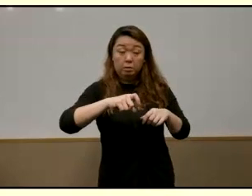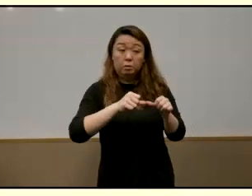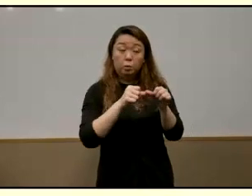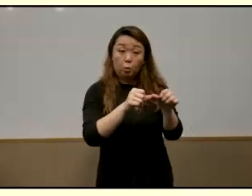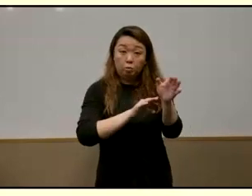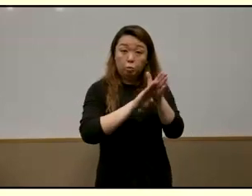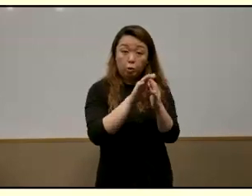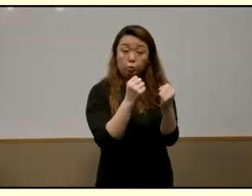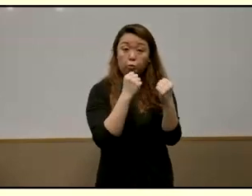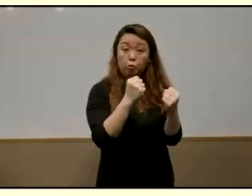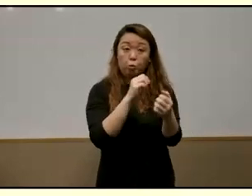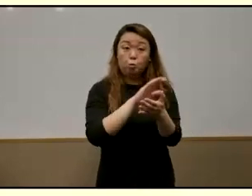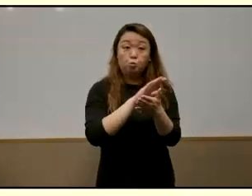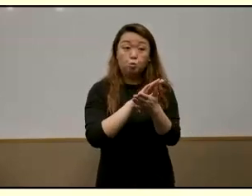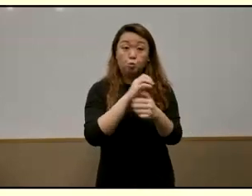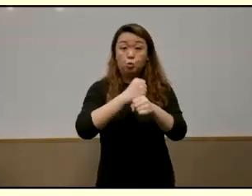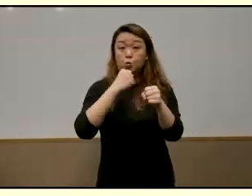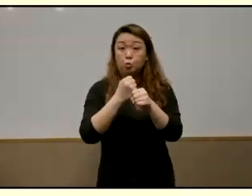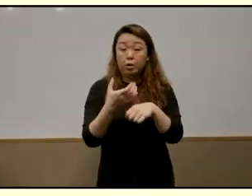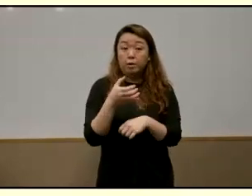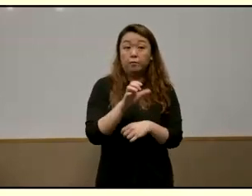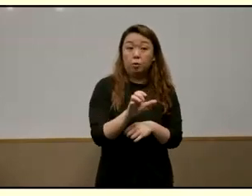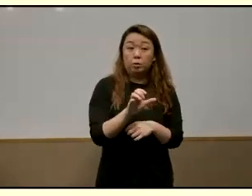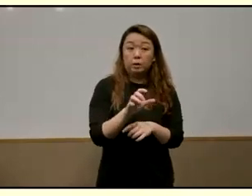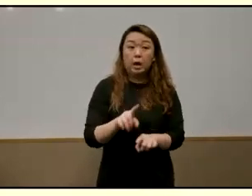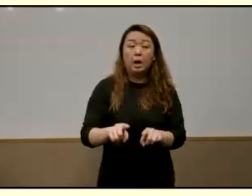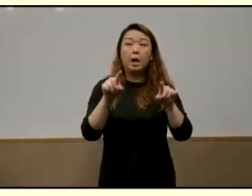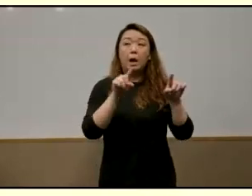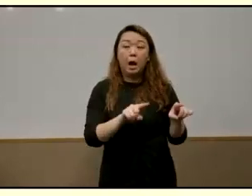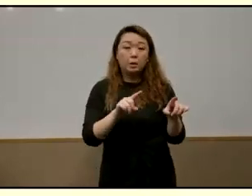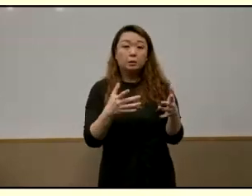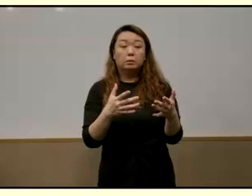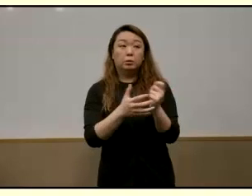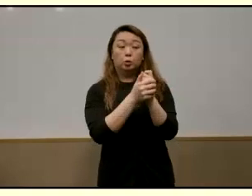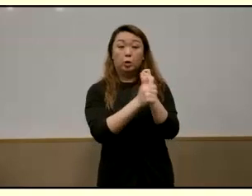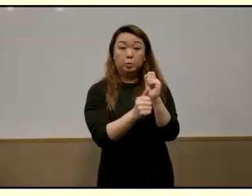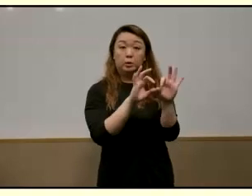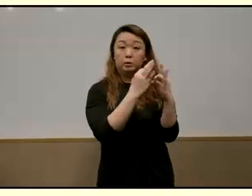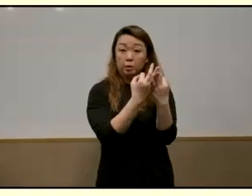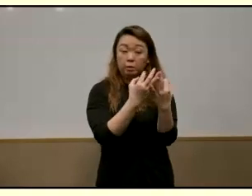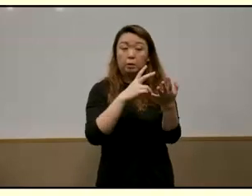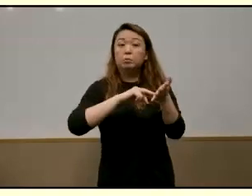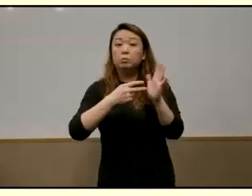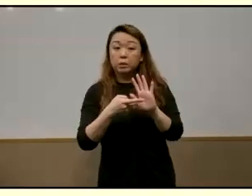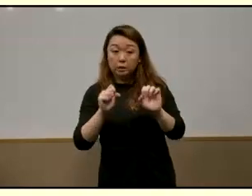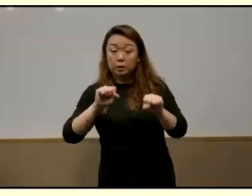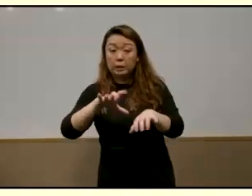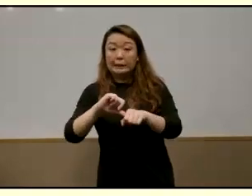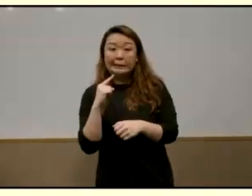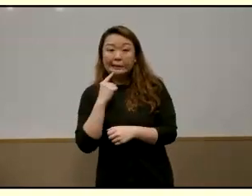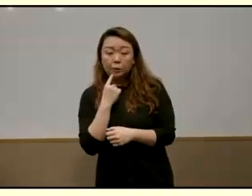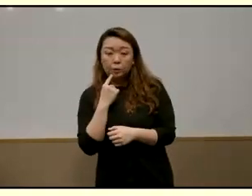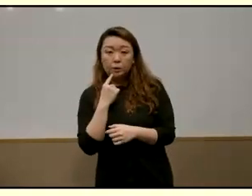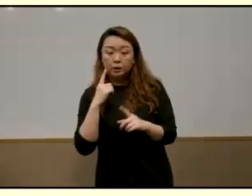strong professional school workforce that are perceived as technically competent and caring by families it entails understanding and taking seriously the